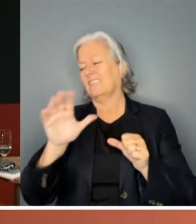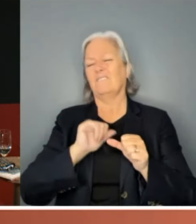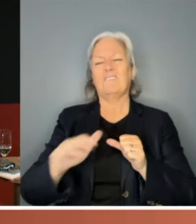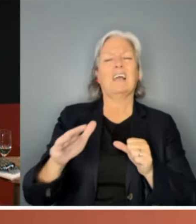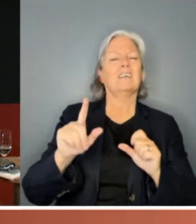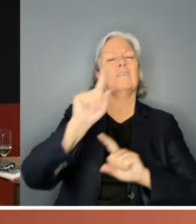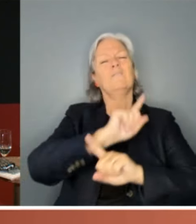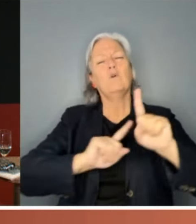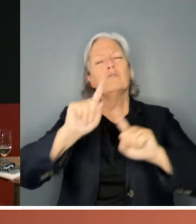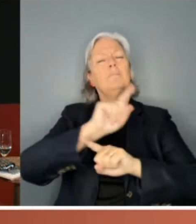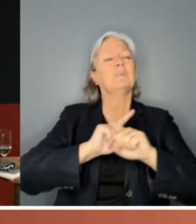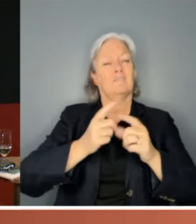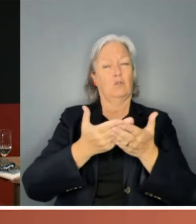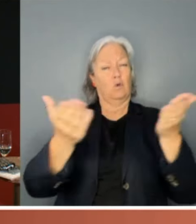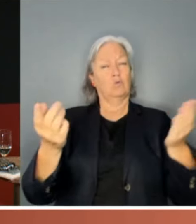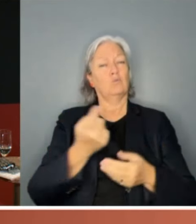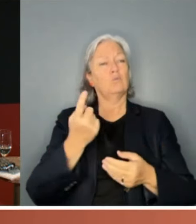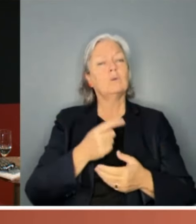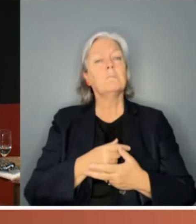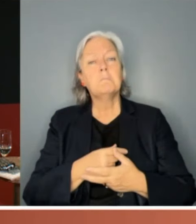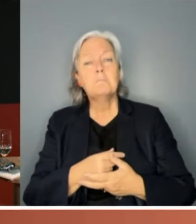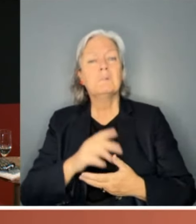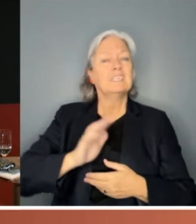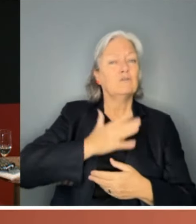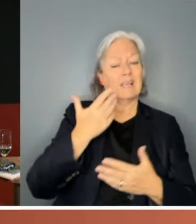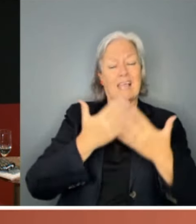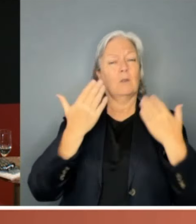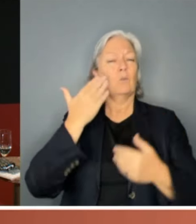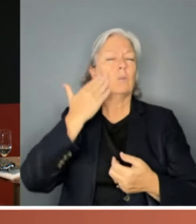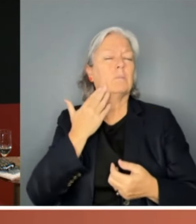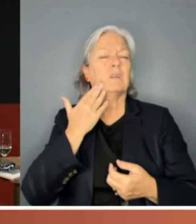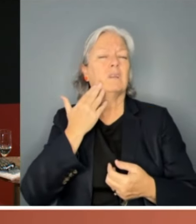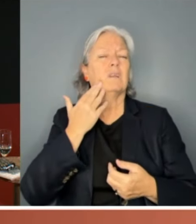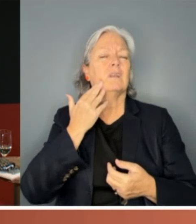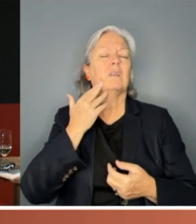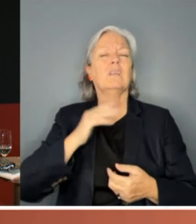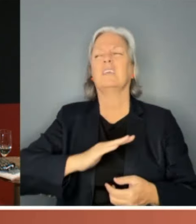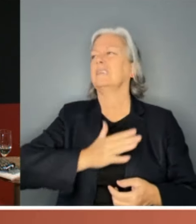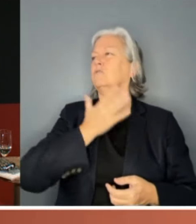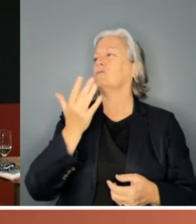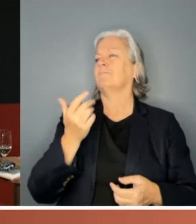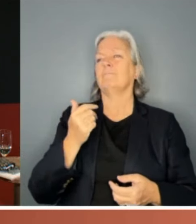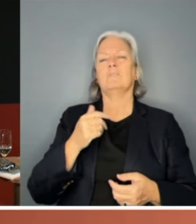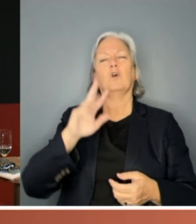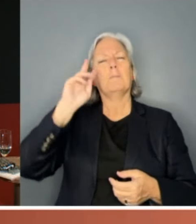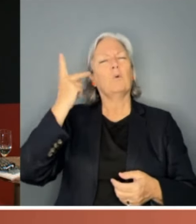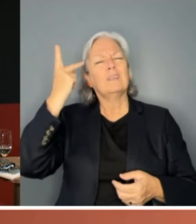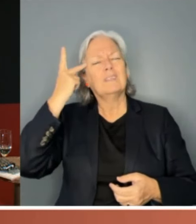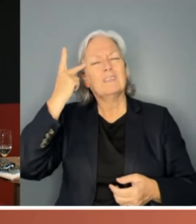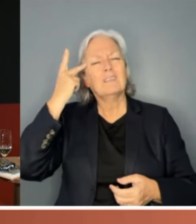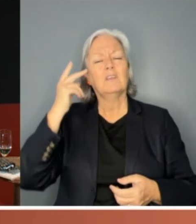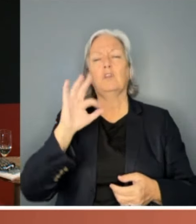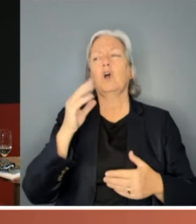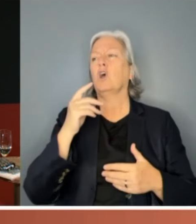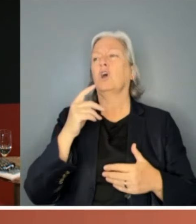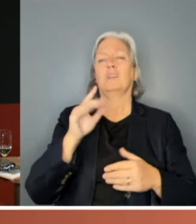anyone who wants, who's interested, any woman who's interested in politics. Not necessarily even just to be a candidate, but